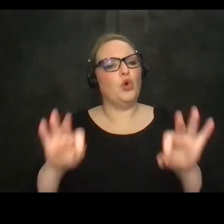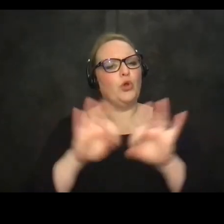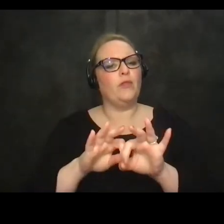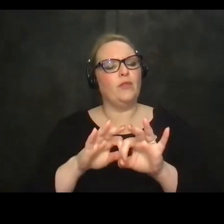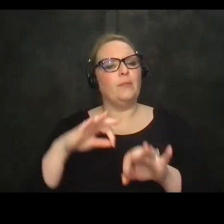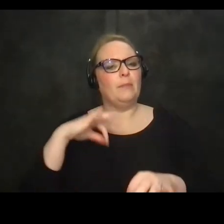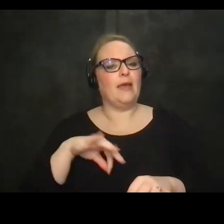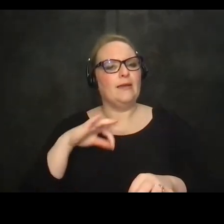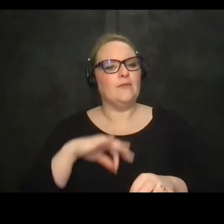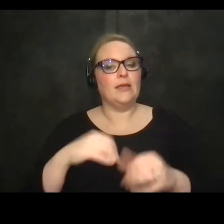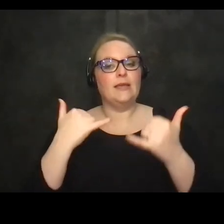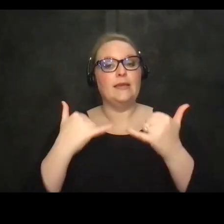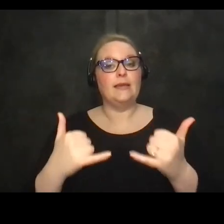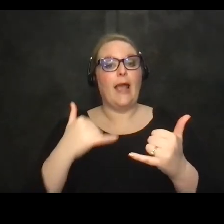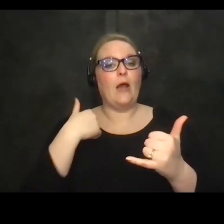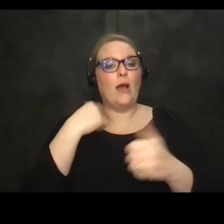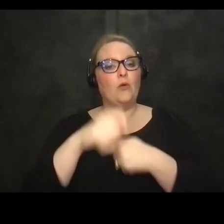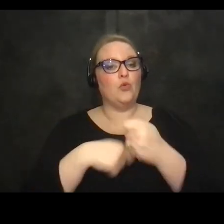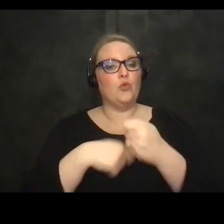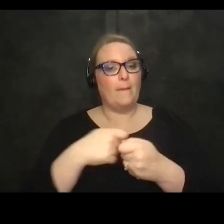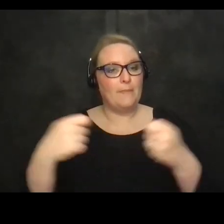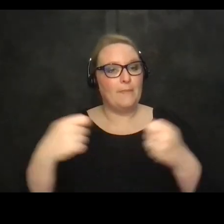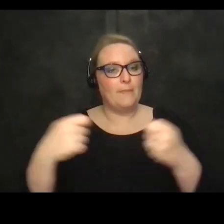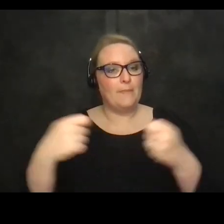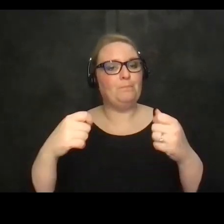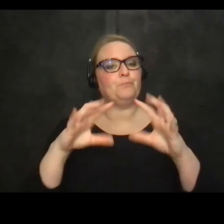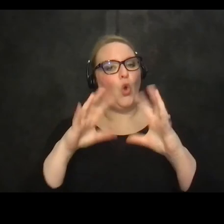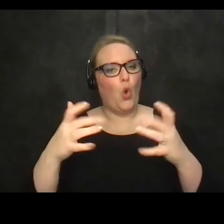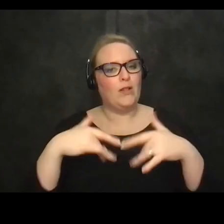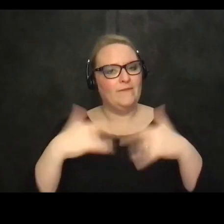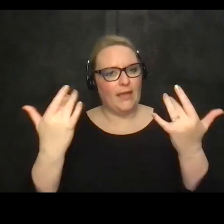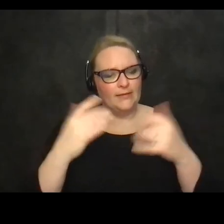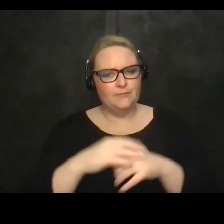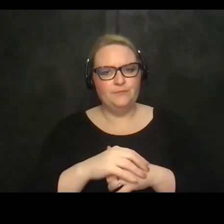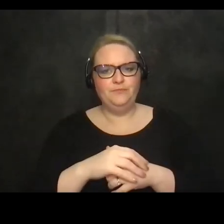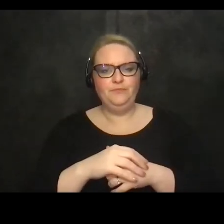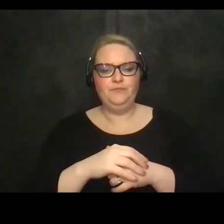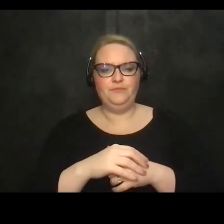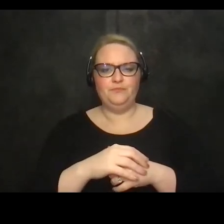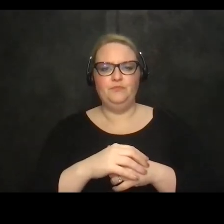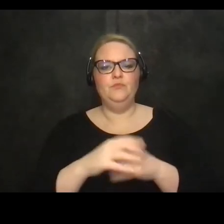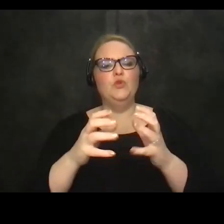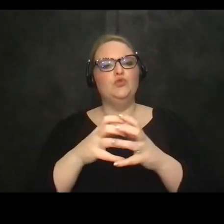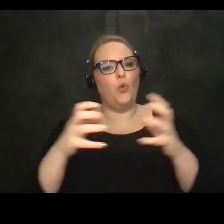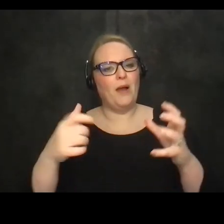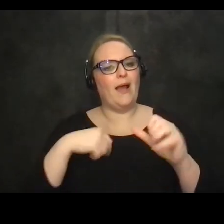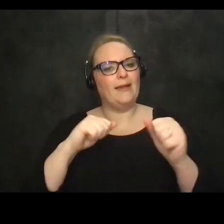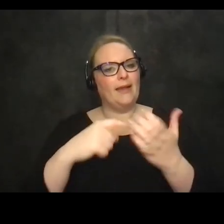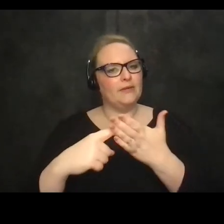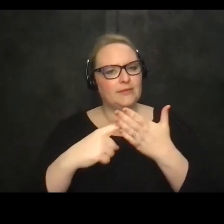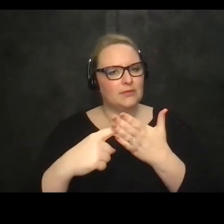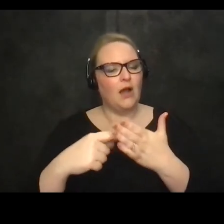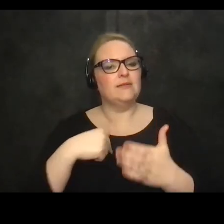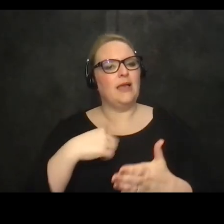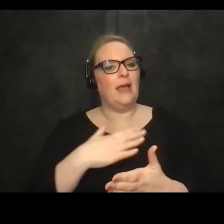the uh the pleasure of wrapping up this whole event and uh there's so much to talk about i i'm